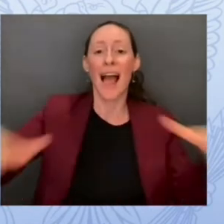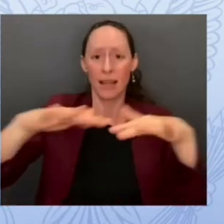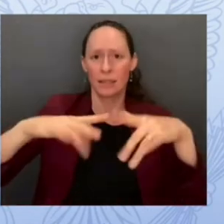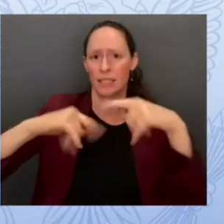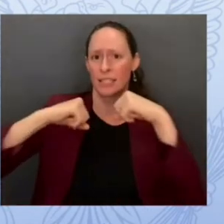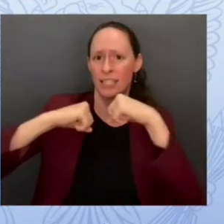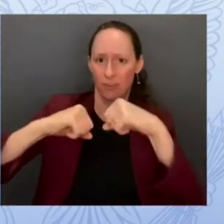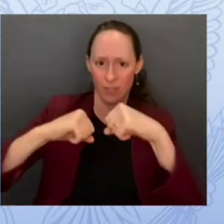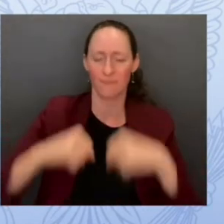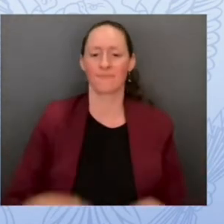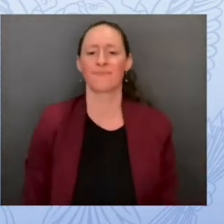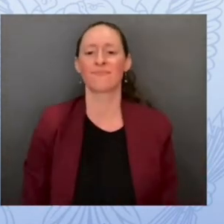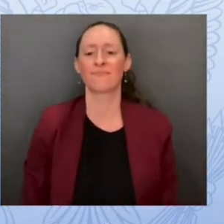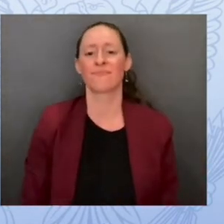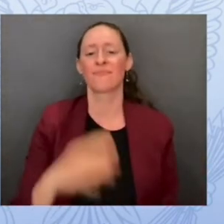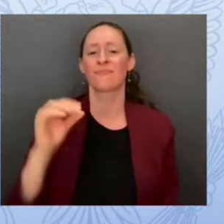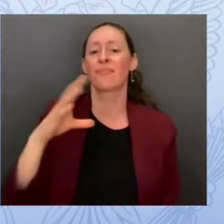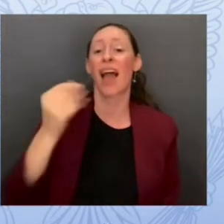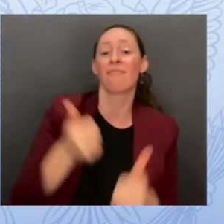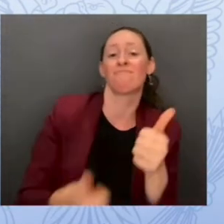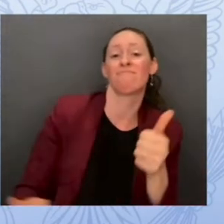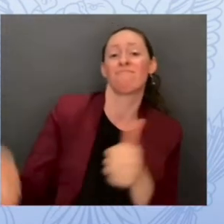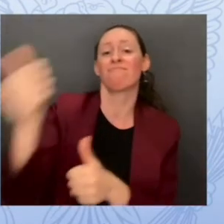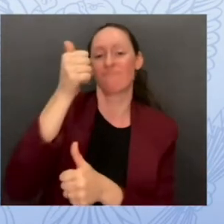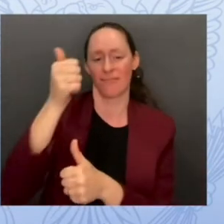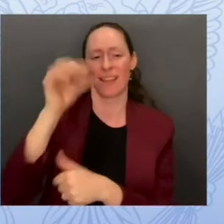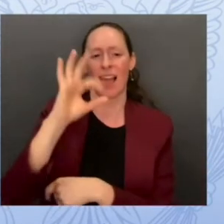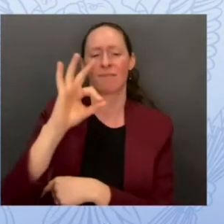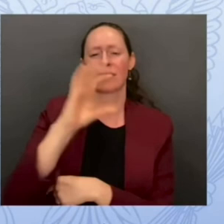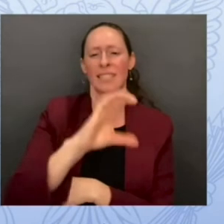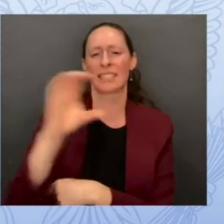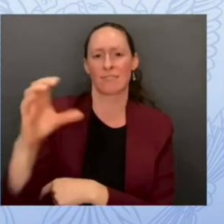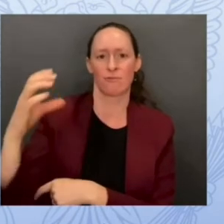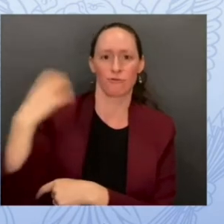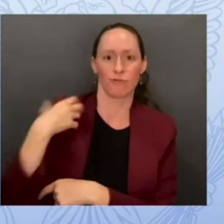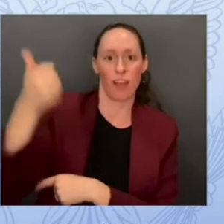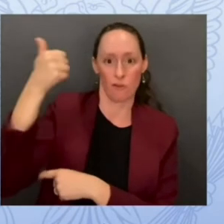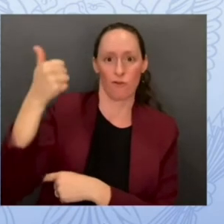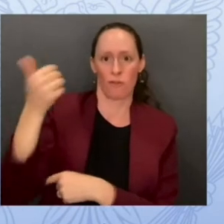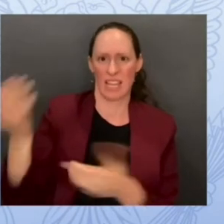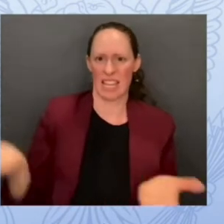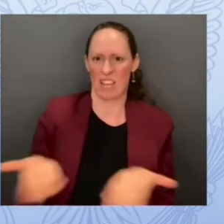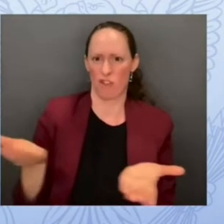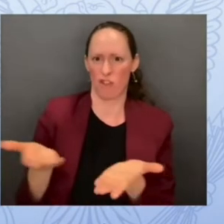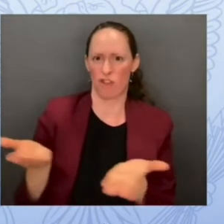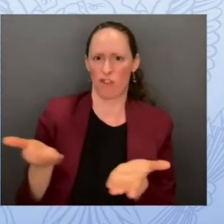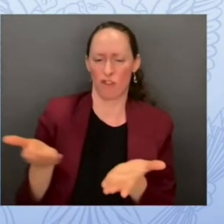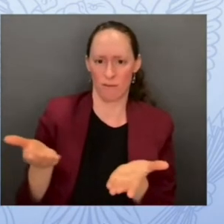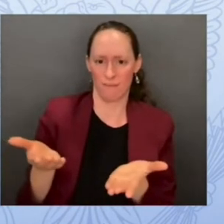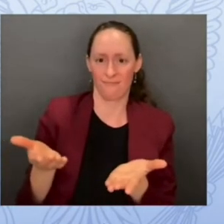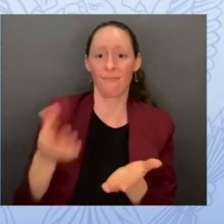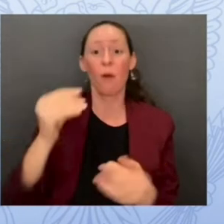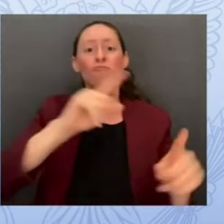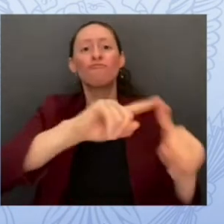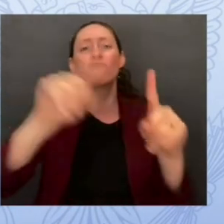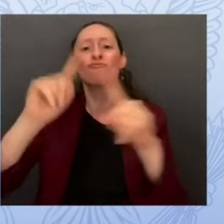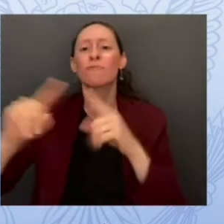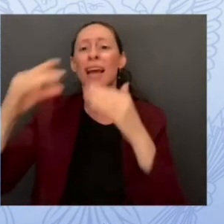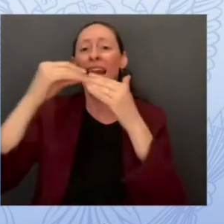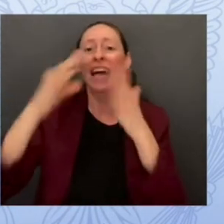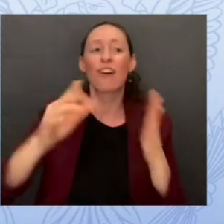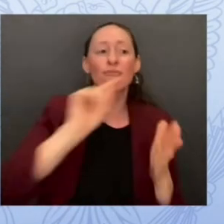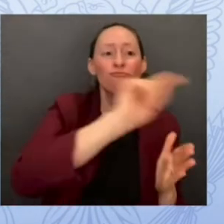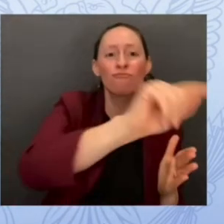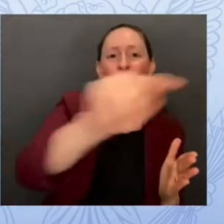Commission and we're joined from by leaders from the National Security Council the Office of the National